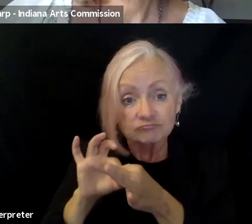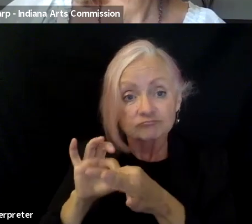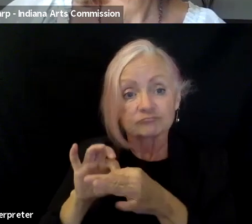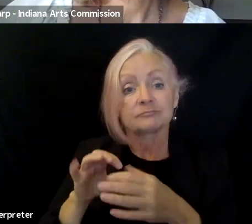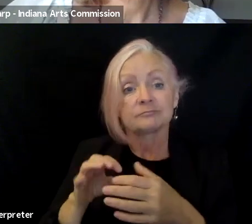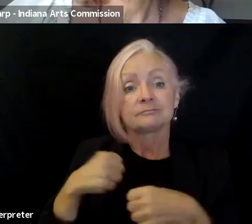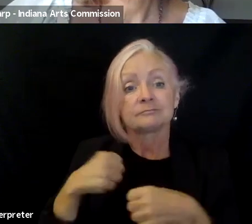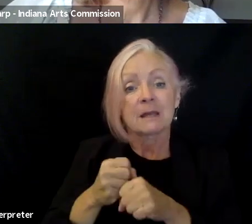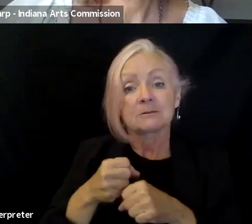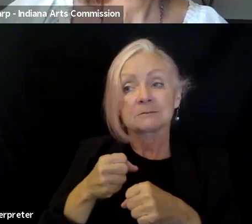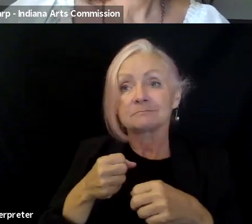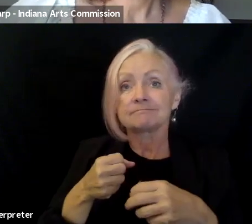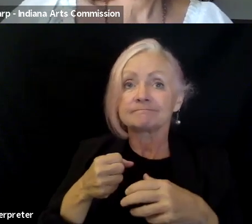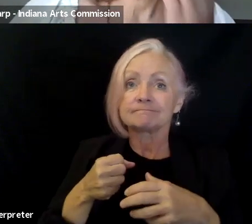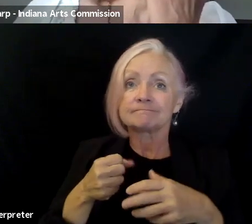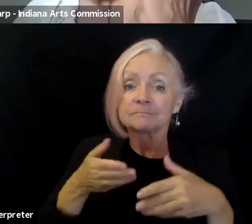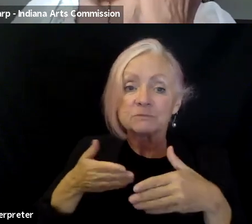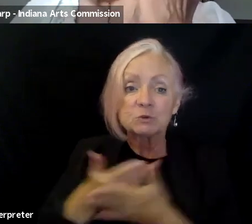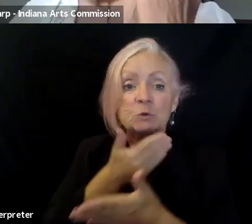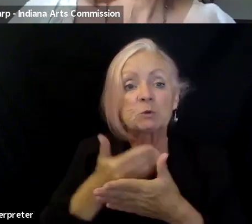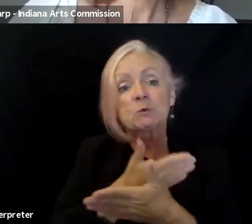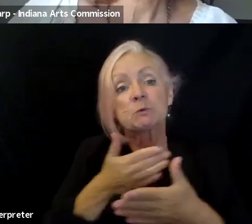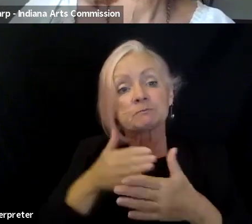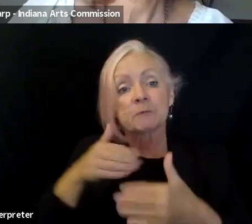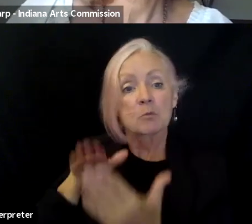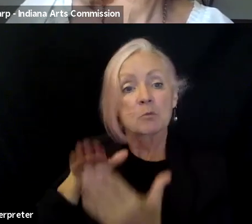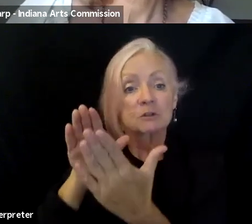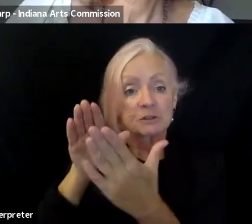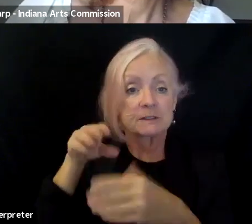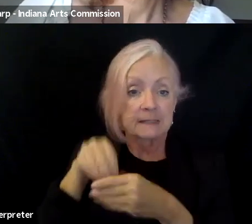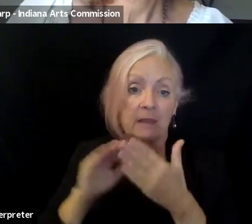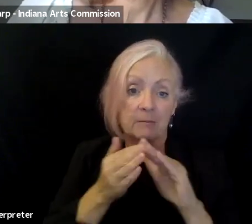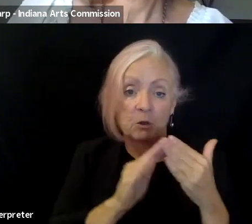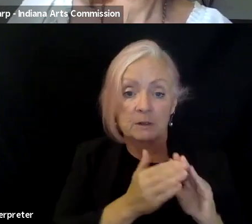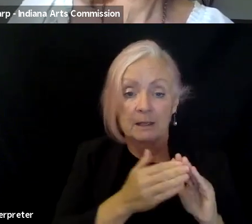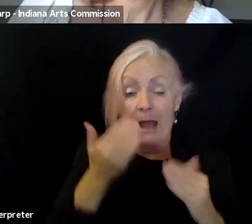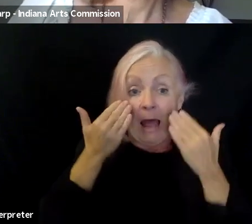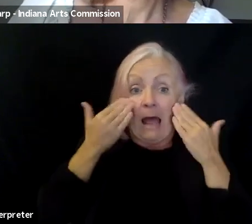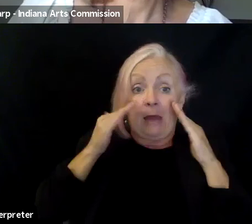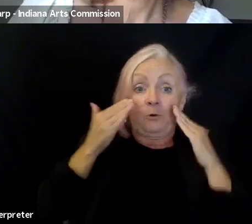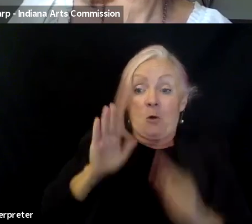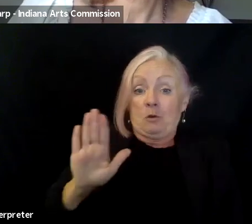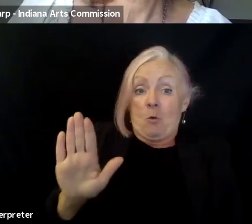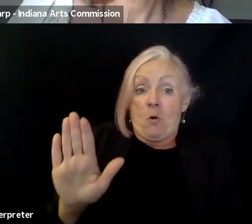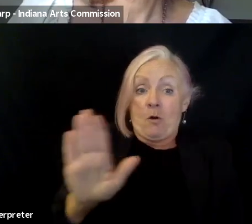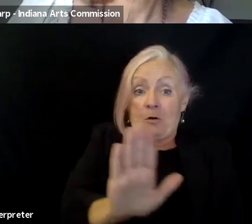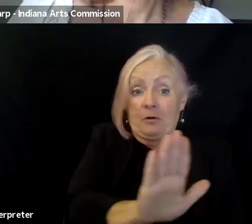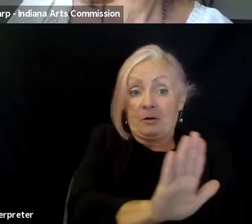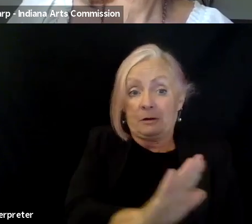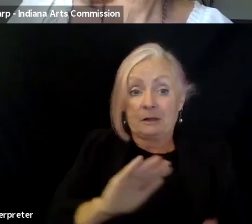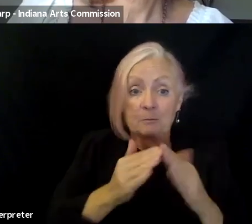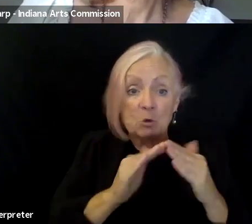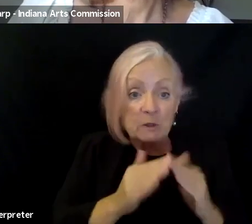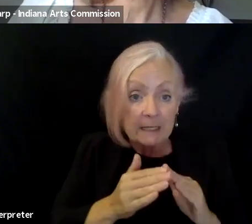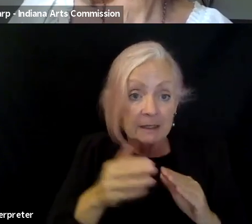new pathways for people to feel comfortable no matter where they are in your community. I don't know your community exactly well, like, like you know it,